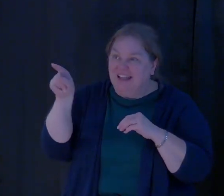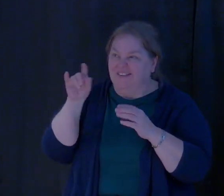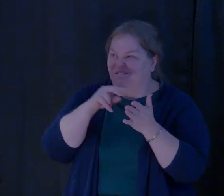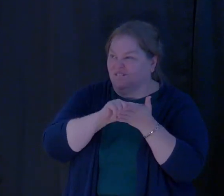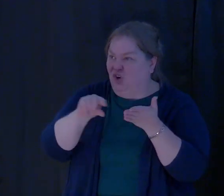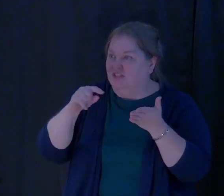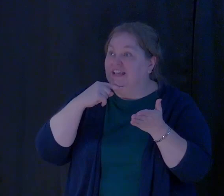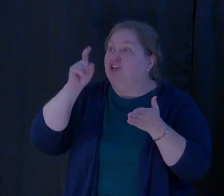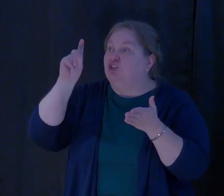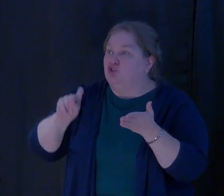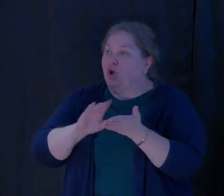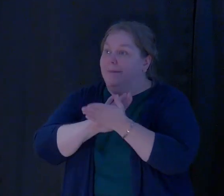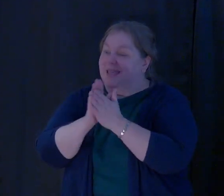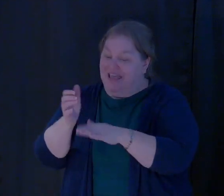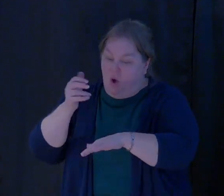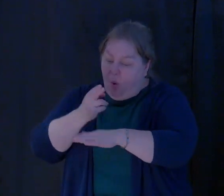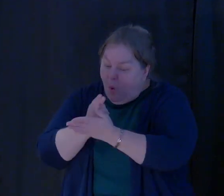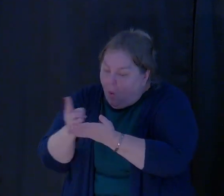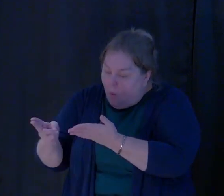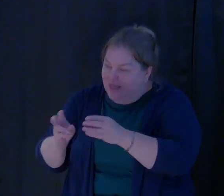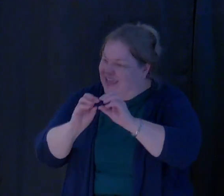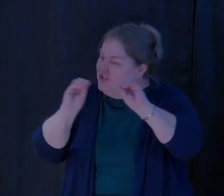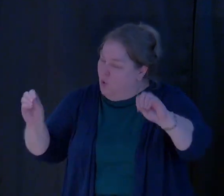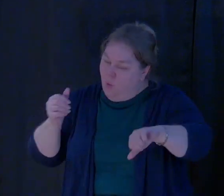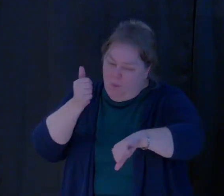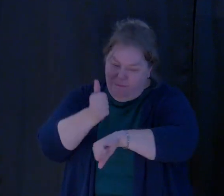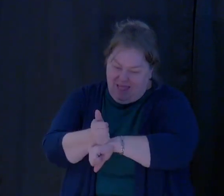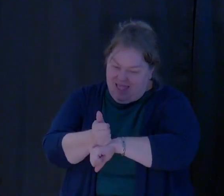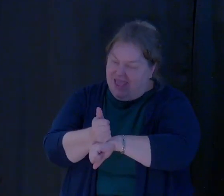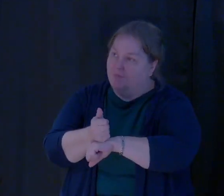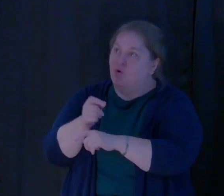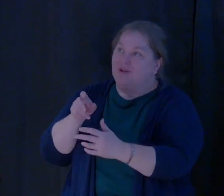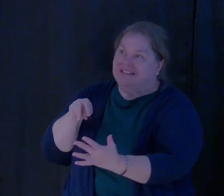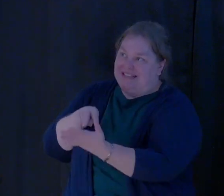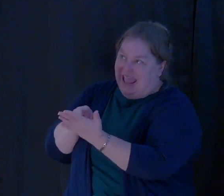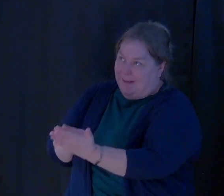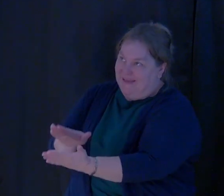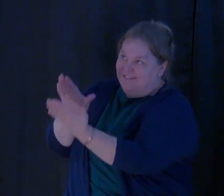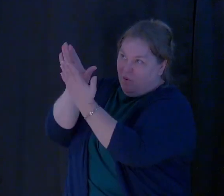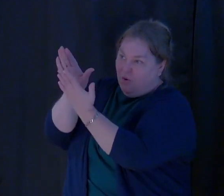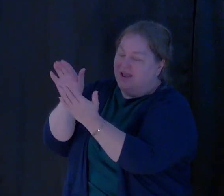holy without blame before him in love?